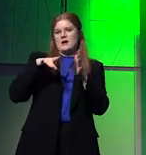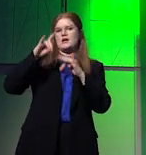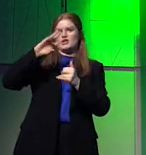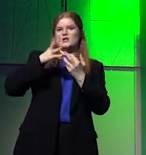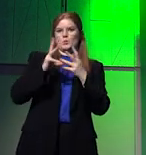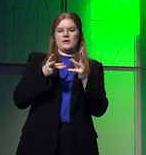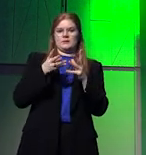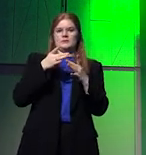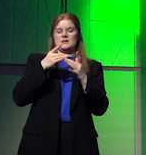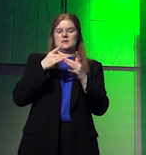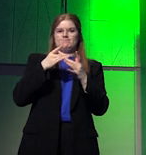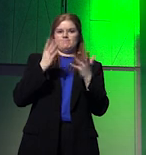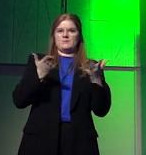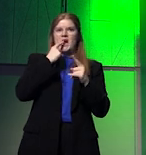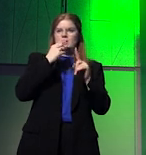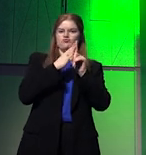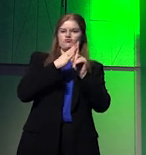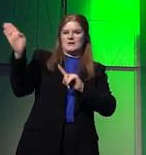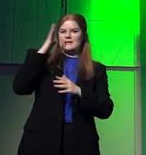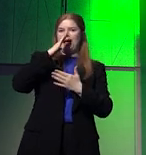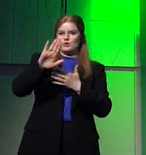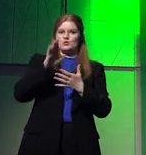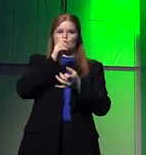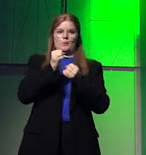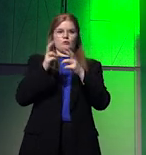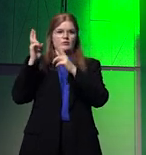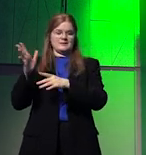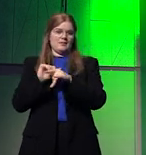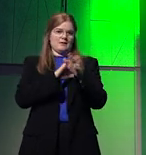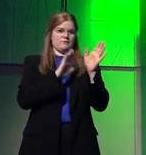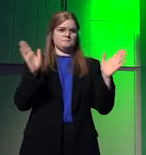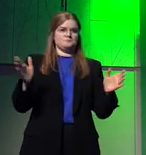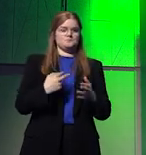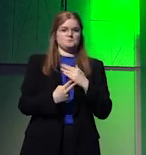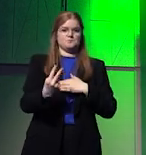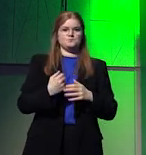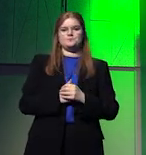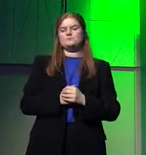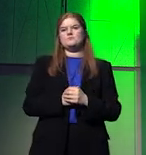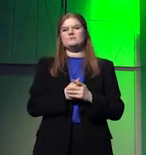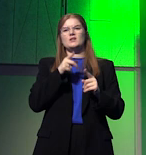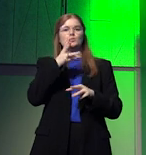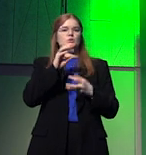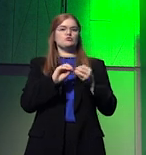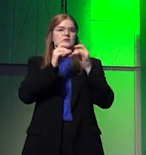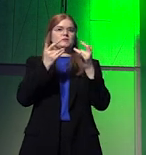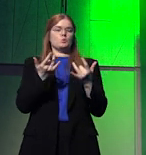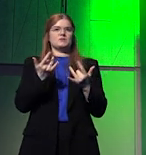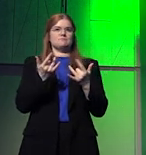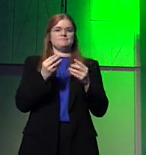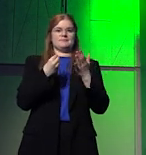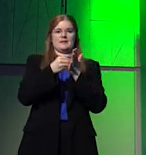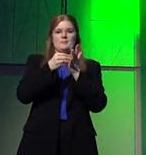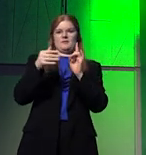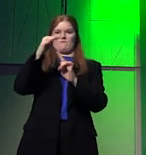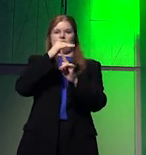embolden radical parties on the right and on the left this creates an economic